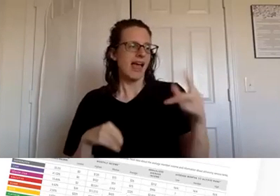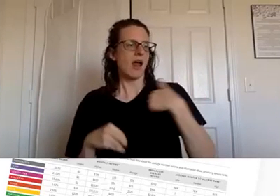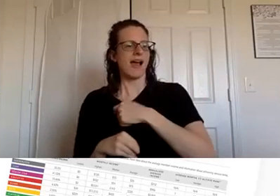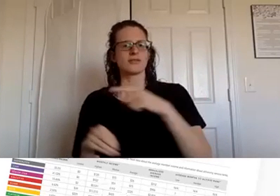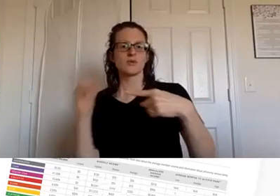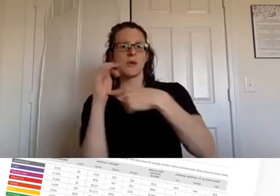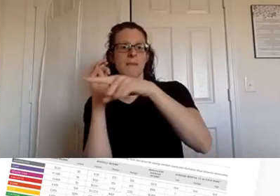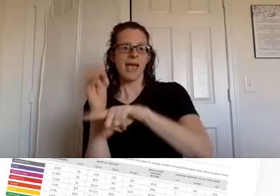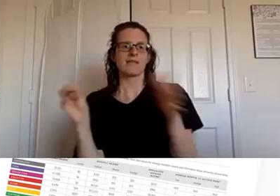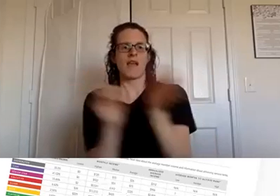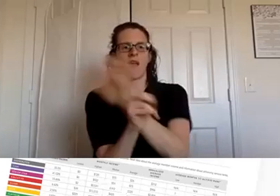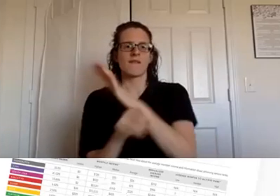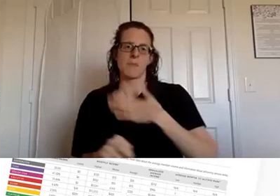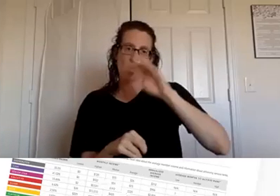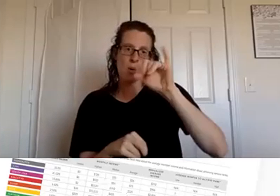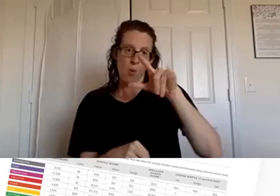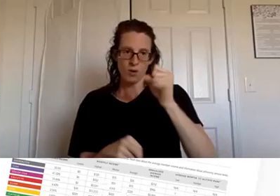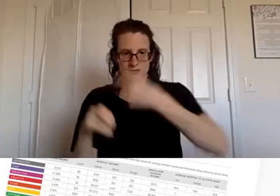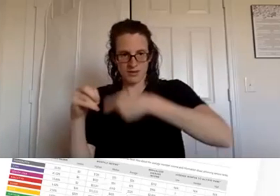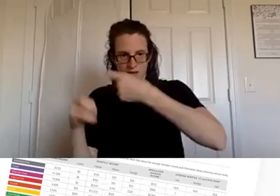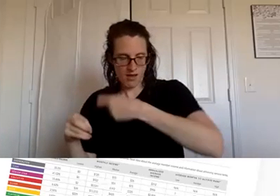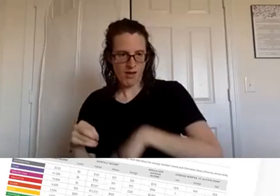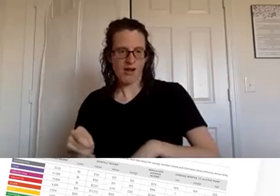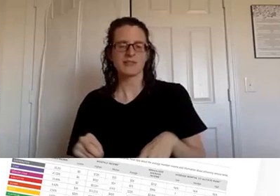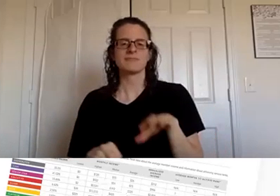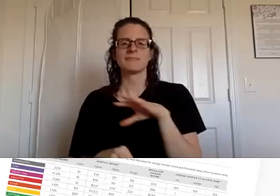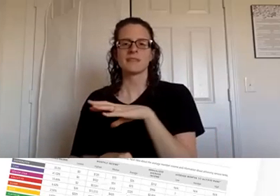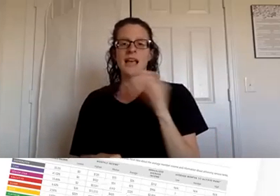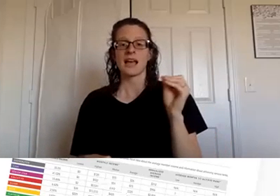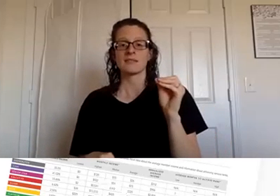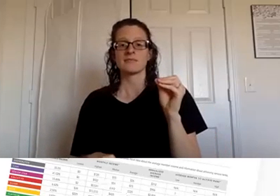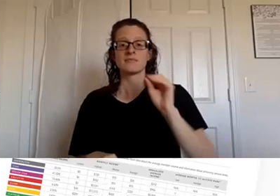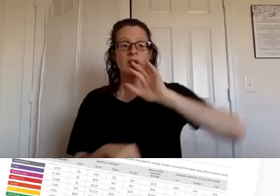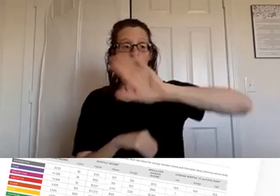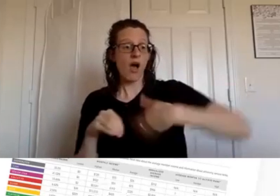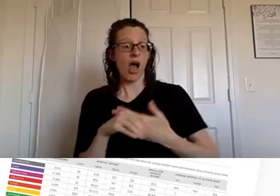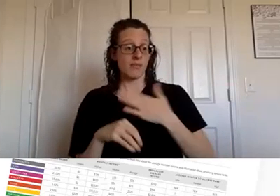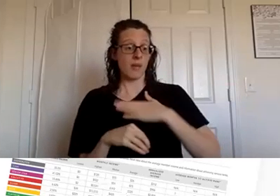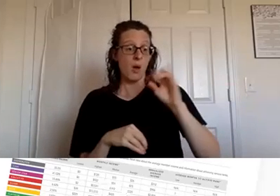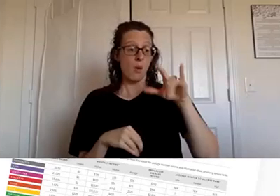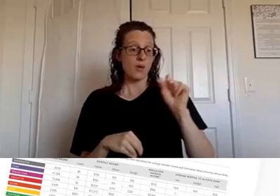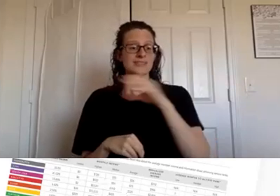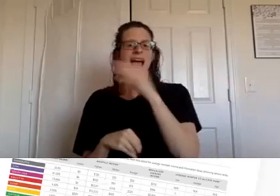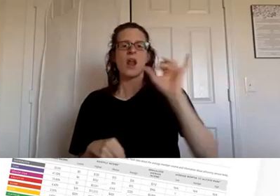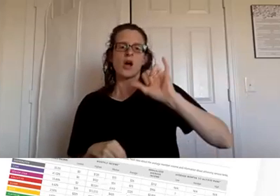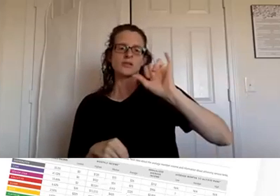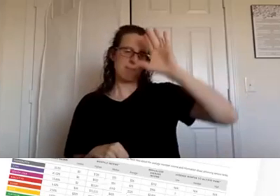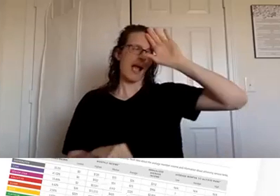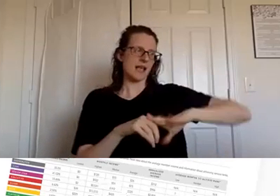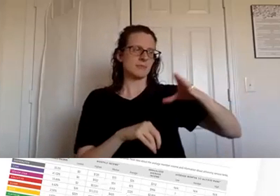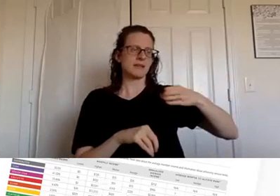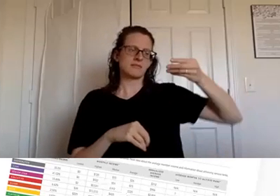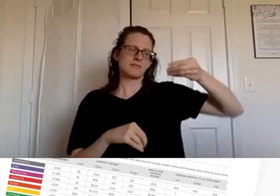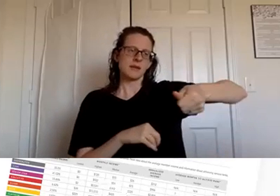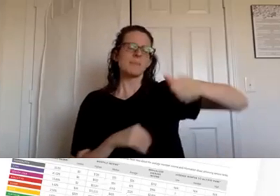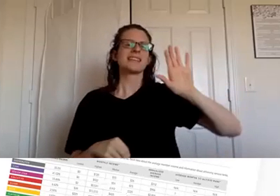oils um all of my oils and then some of Josiah's because he has an account